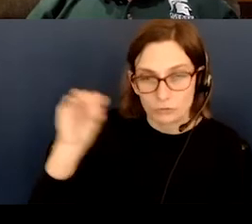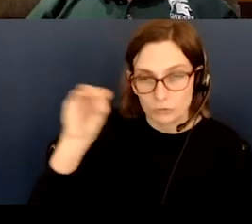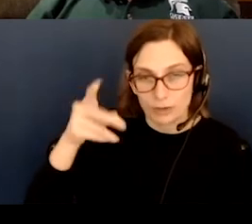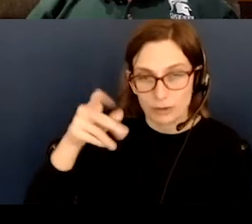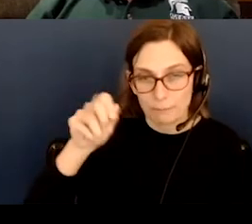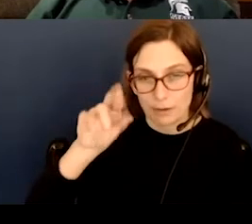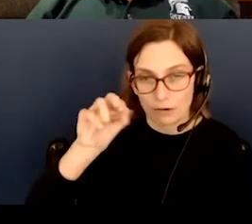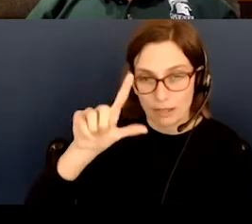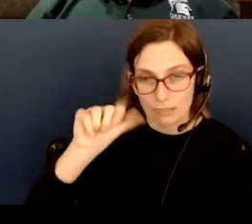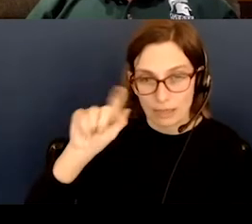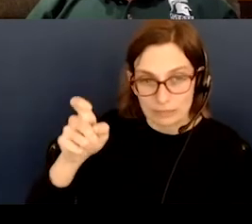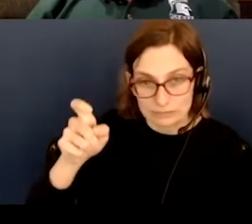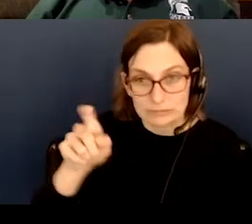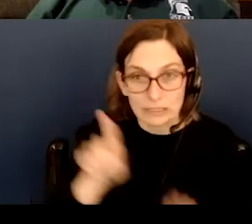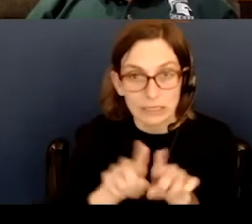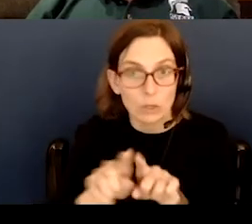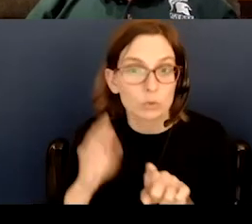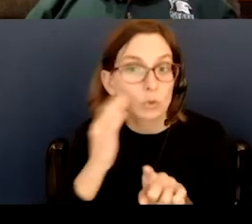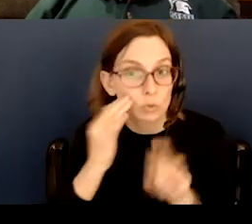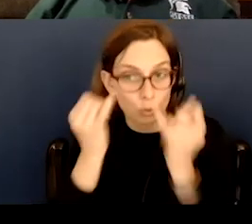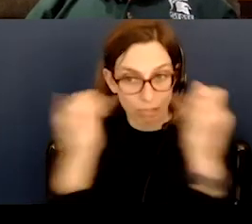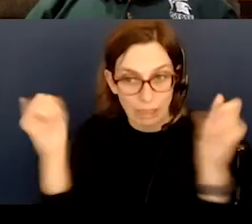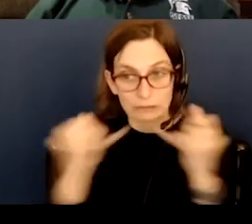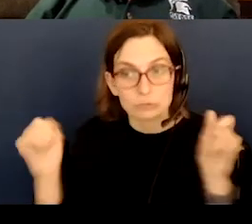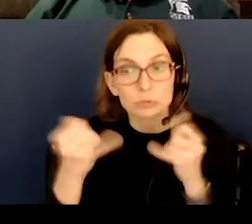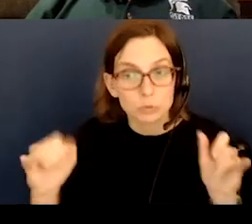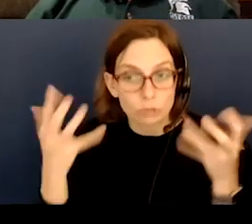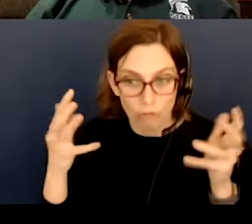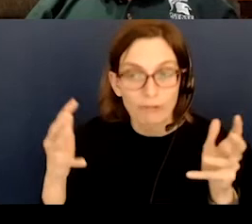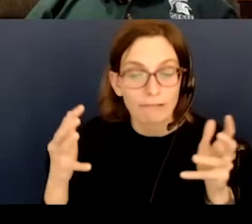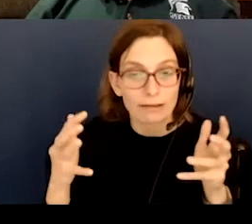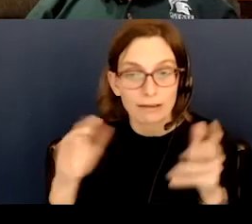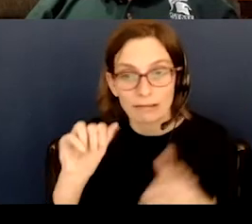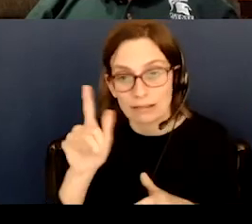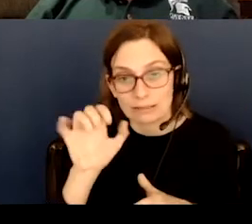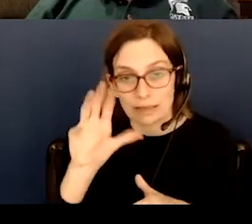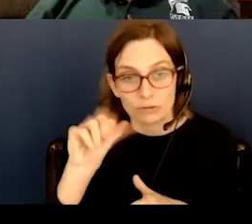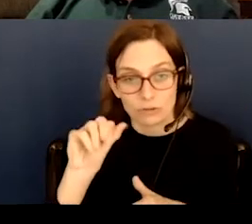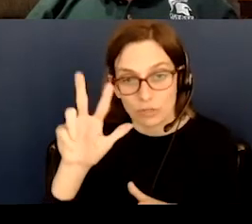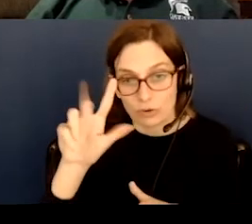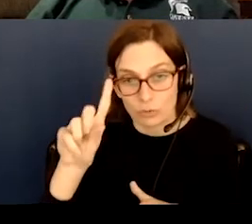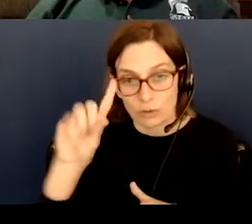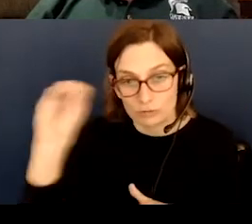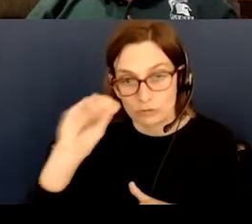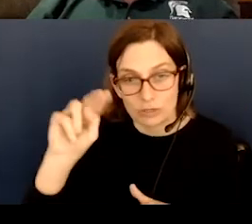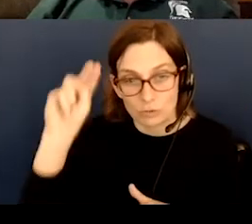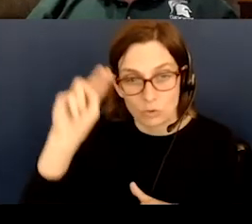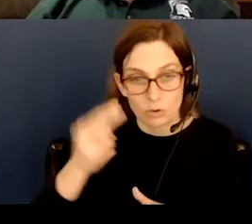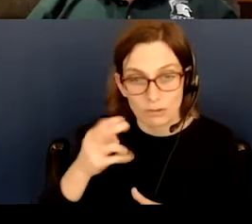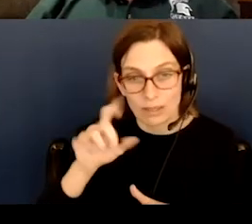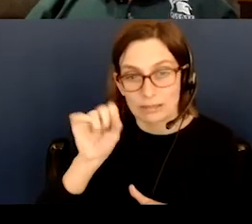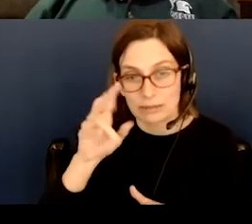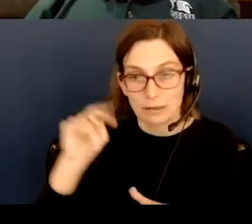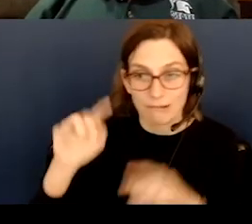also knew that Alexandria, yes they knew latitudes, Alexandria is at 31 degrees north, Hellespont is at 40 degrees north,